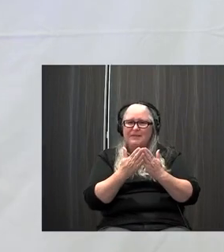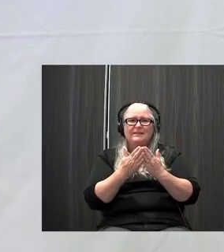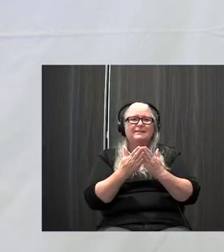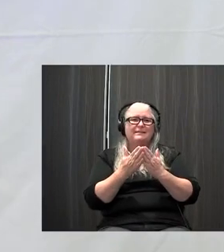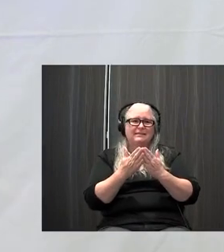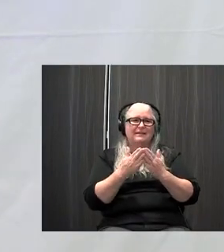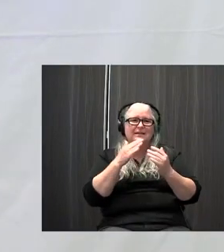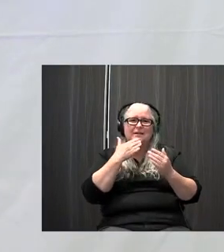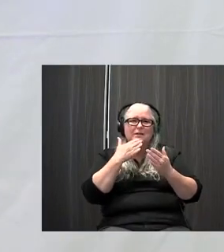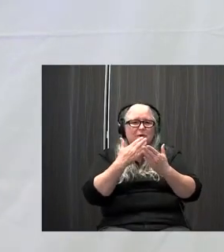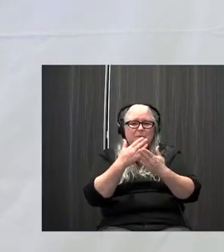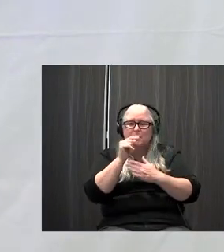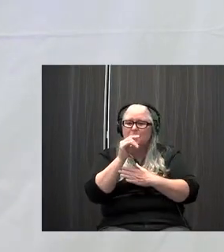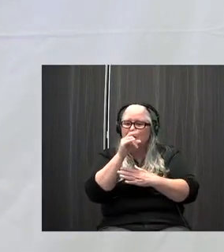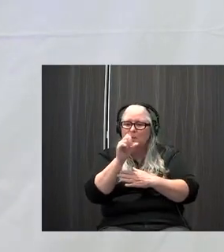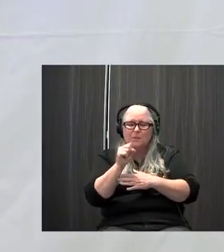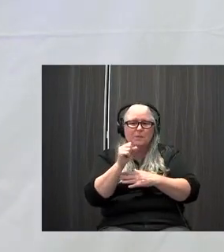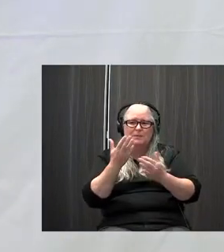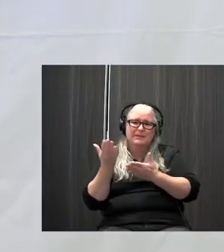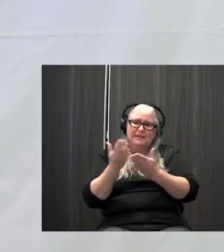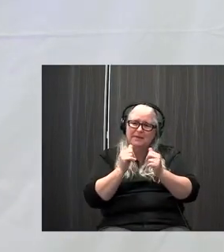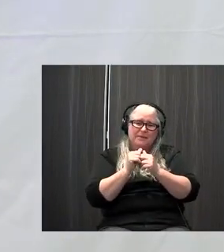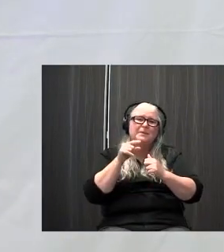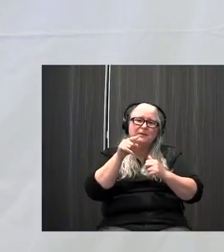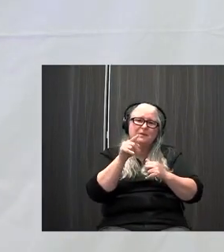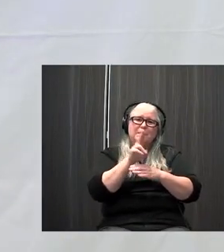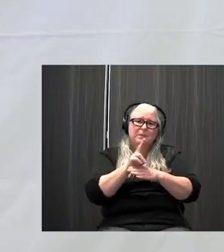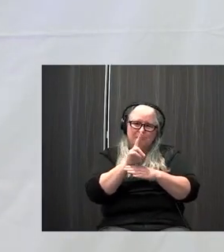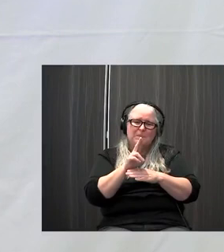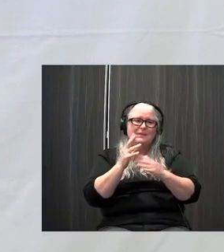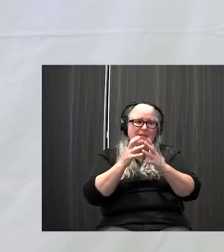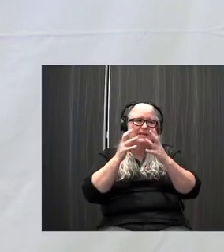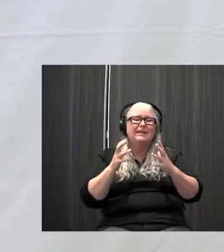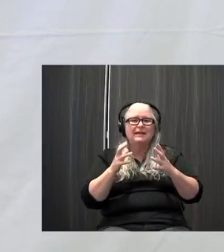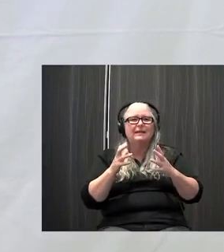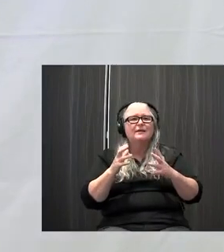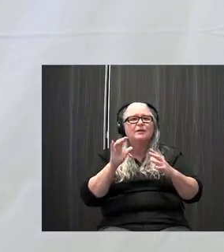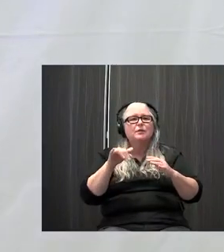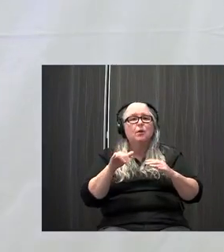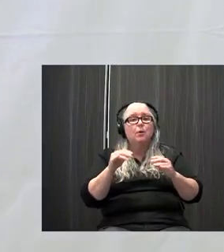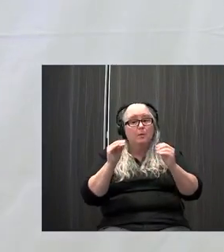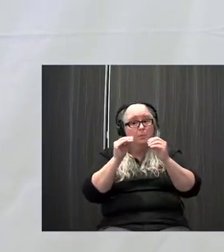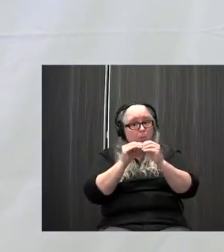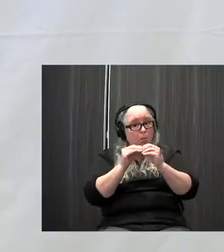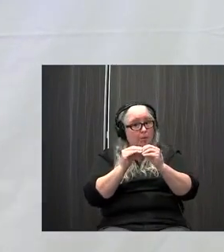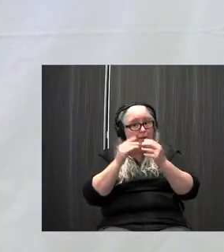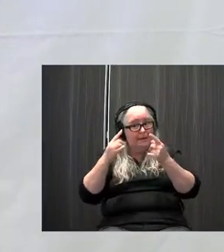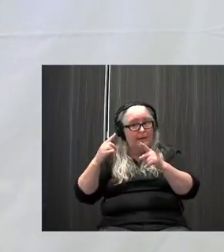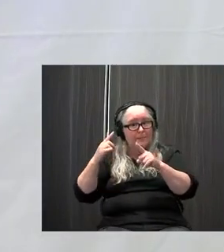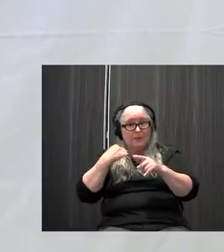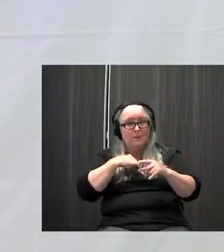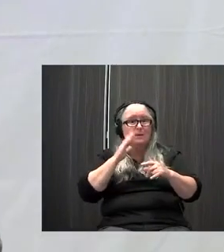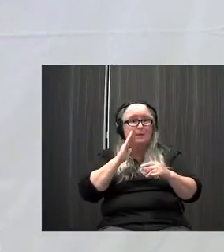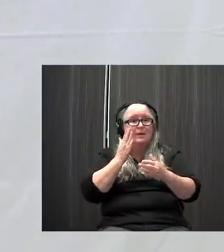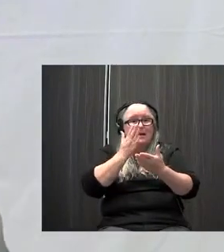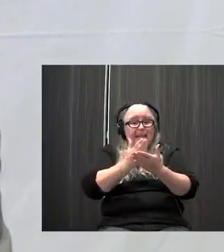pragmatic tools that you just carry with you wherever you go, so really useful. So thanks, you guys. Stay tuned. More to come, and we'll close out this